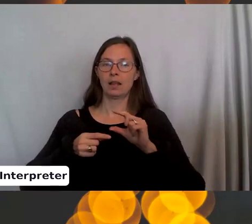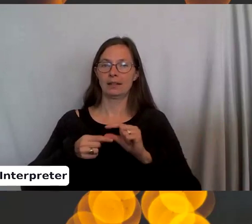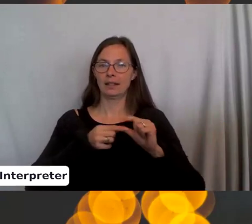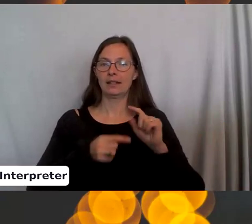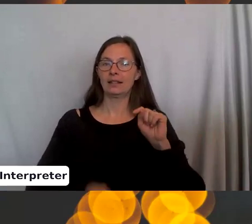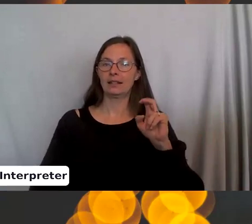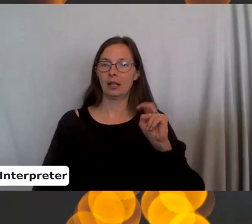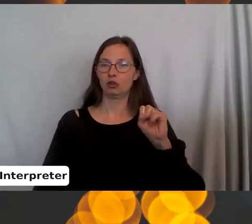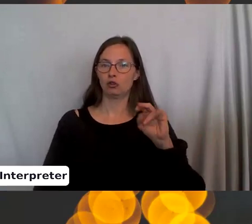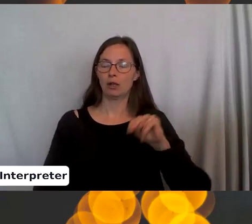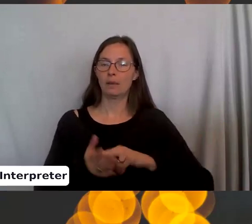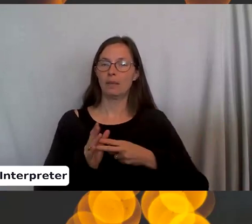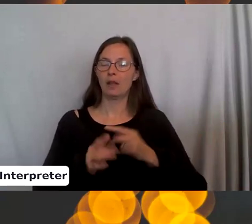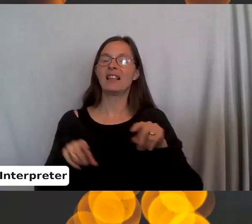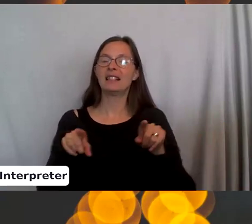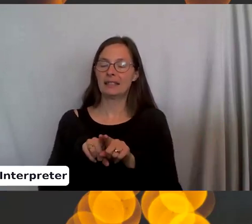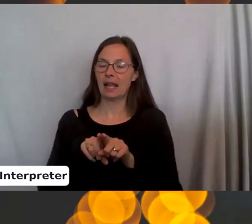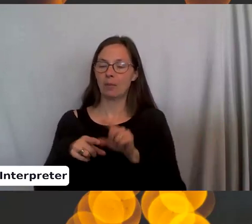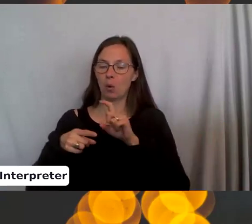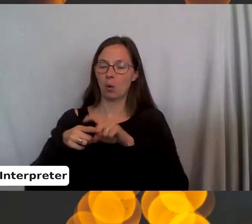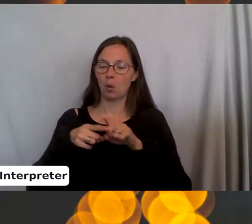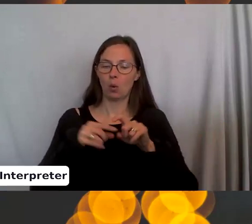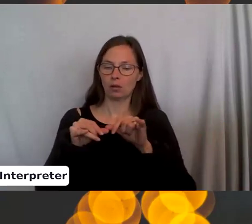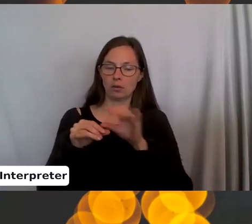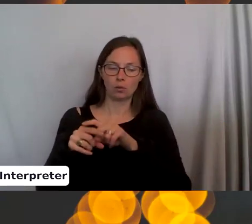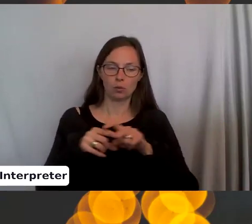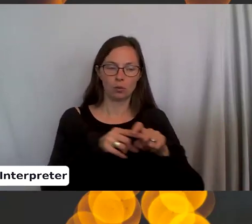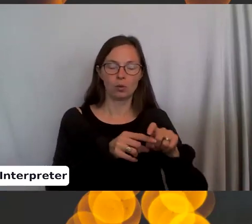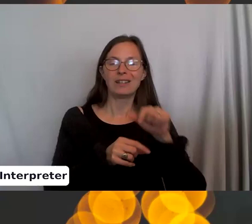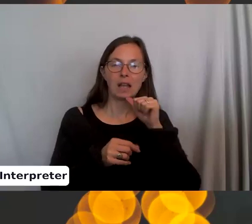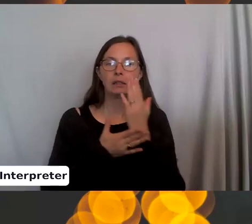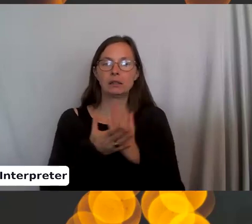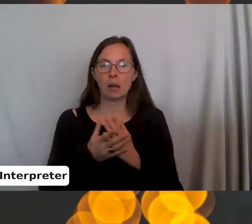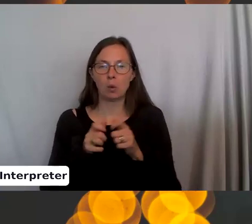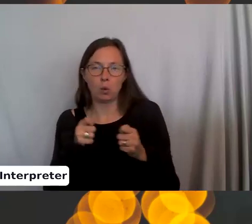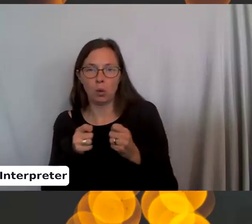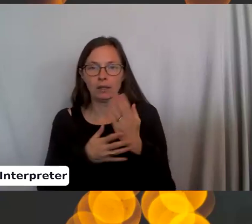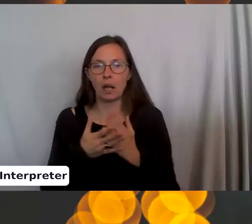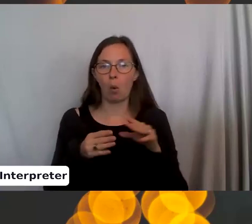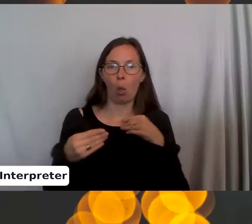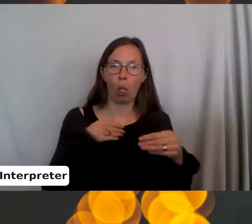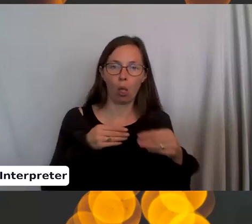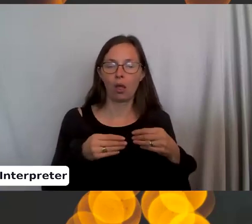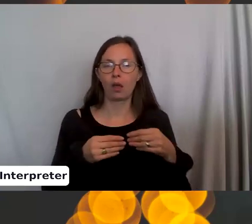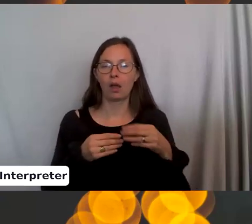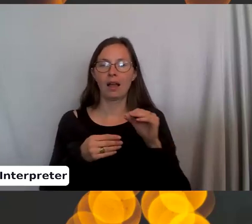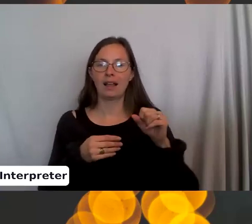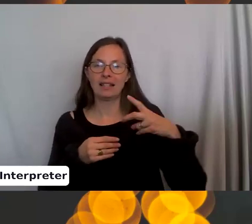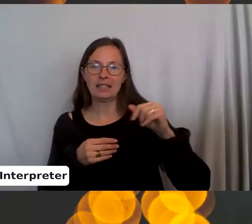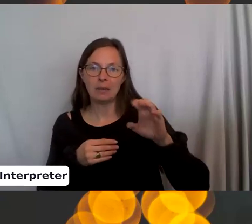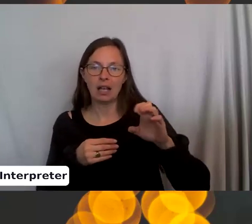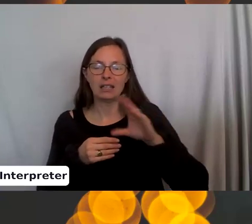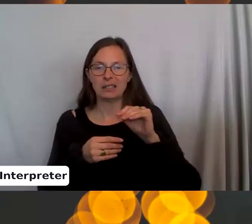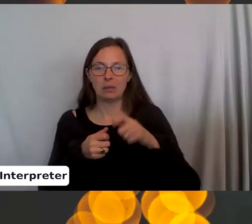on the thread so that the stitches stay even, not like tighter and looser and spacing and then pulling. You want to keep it